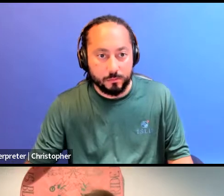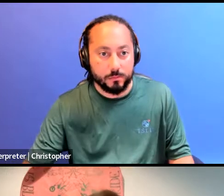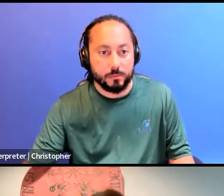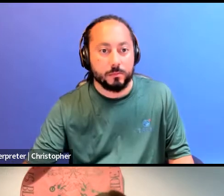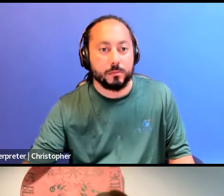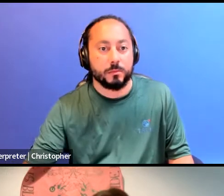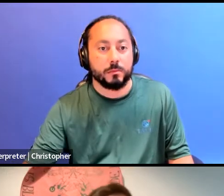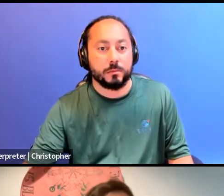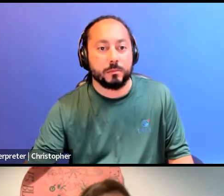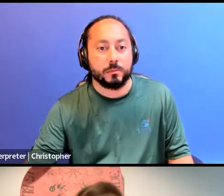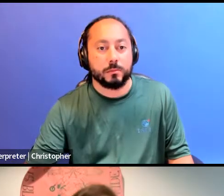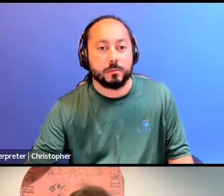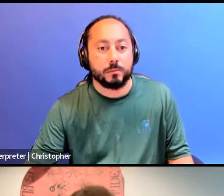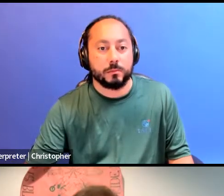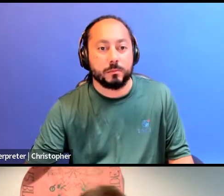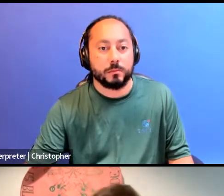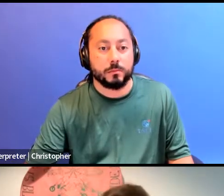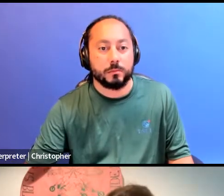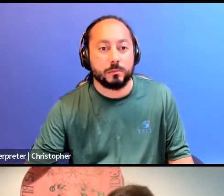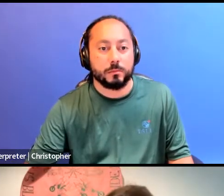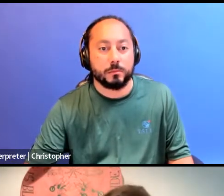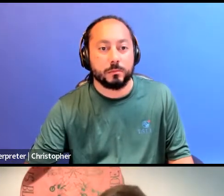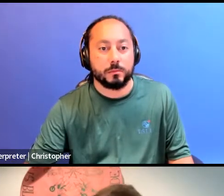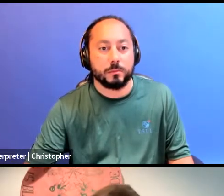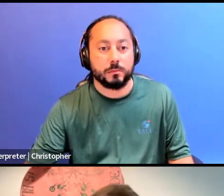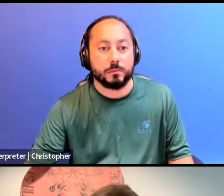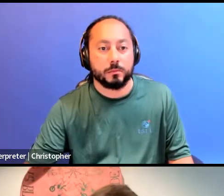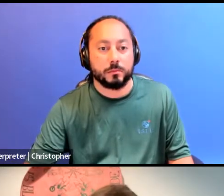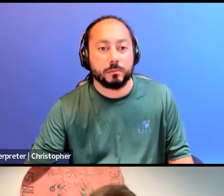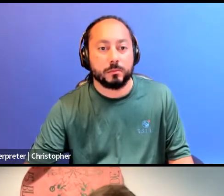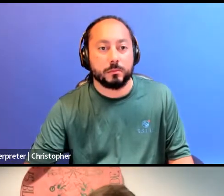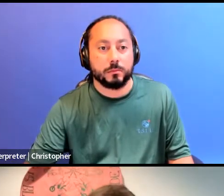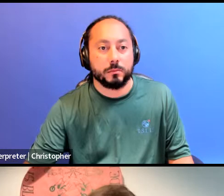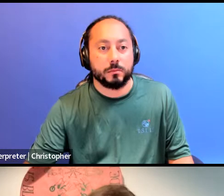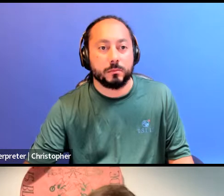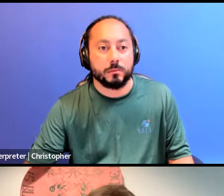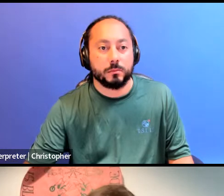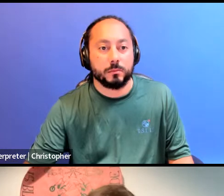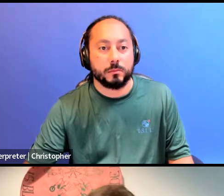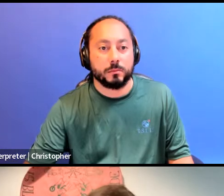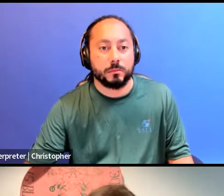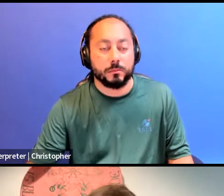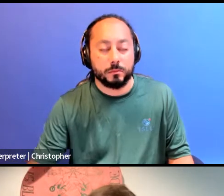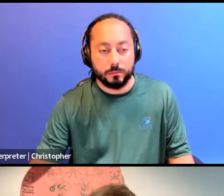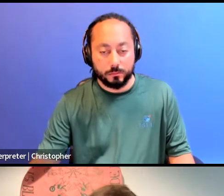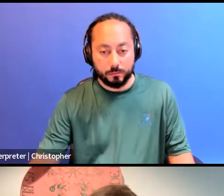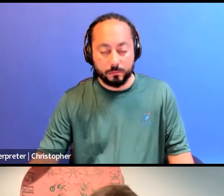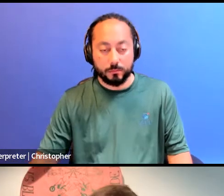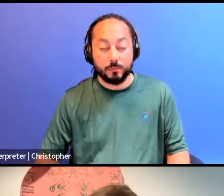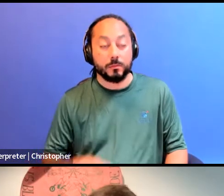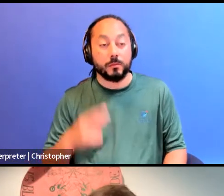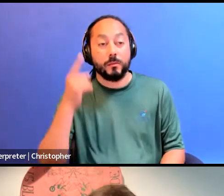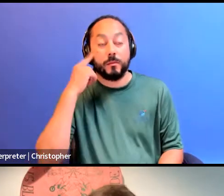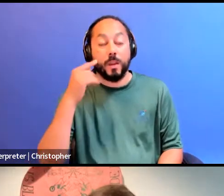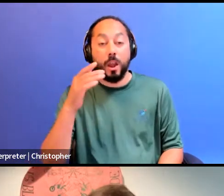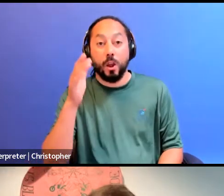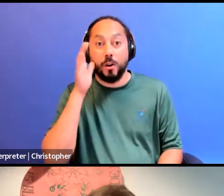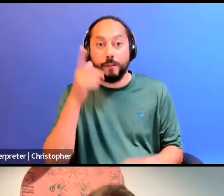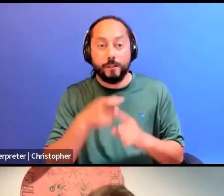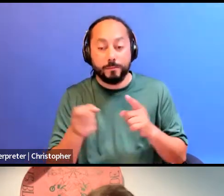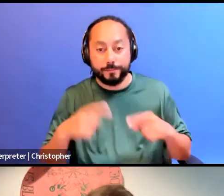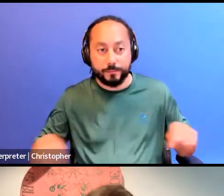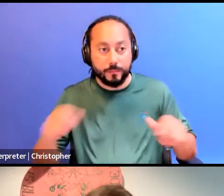I think what I have heard tonight from everybody and what I'd like to underscore is that